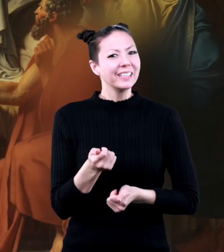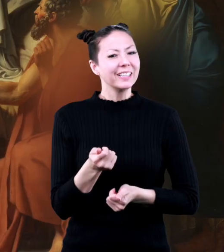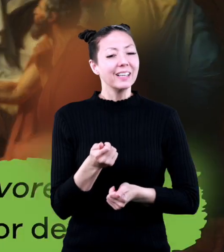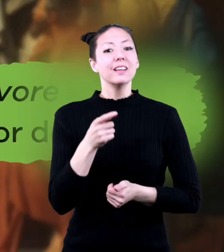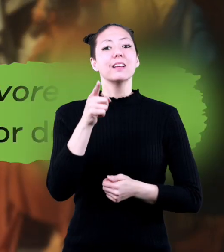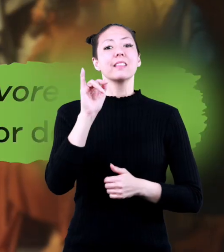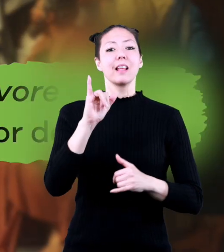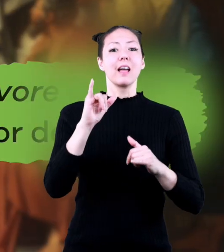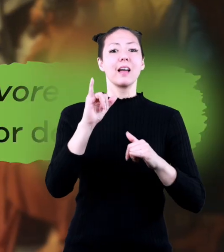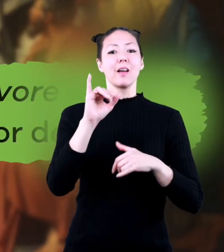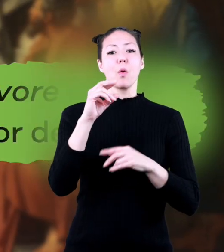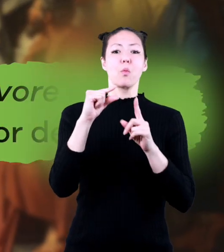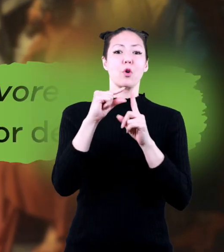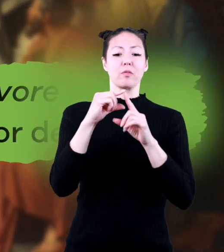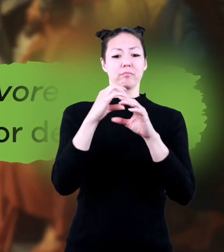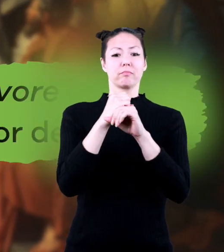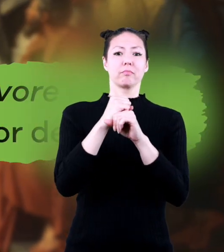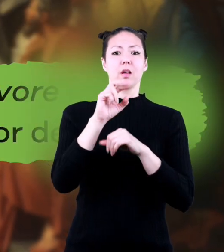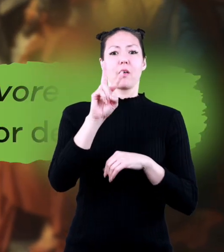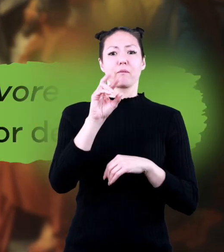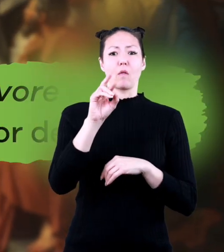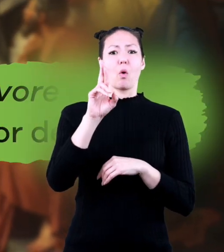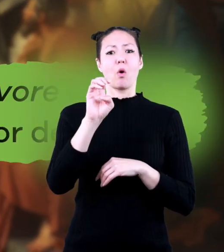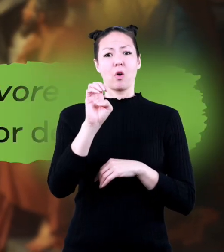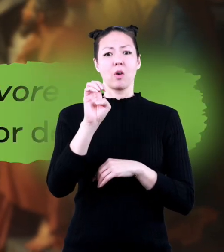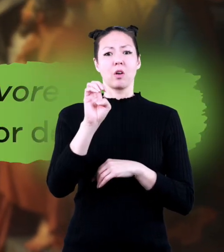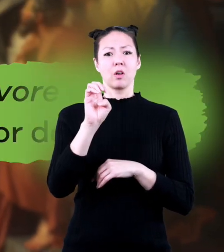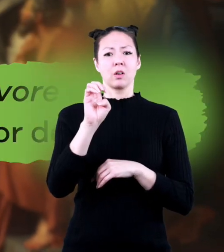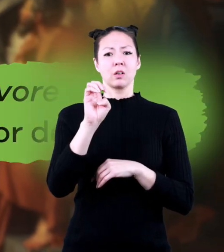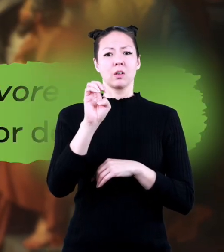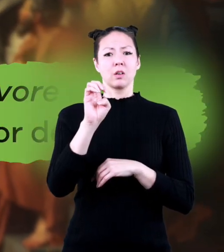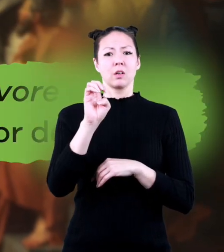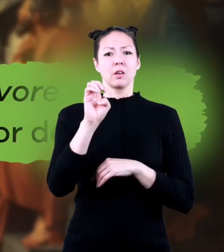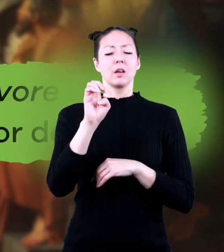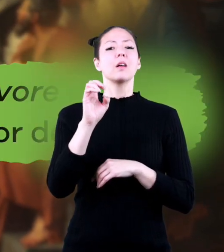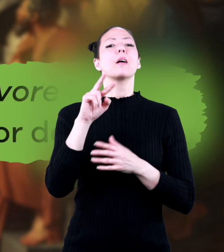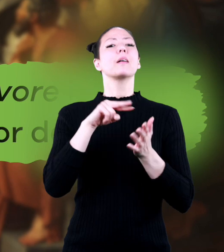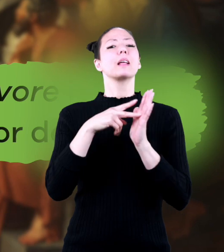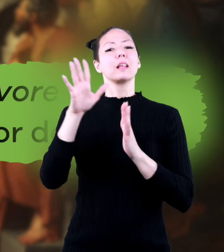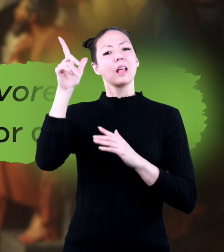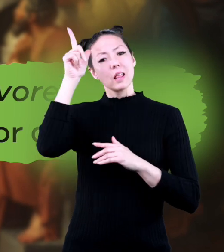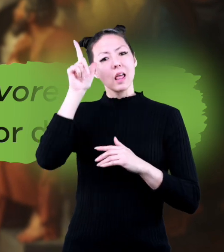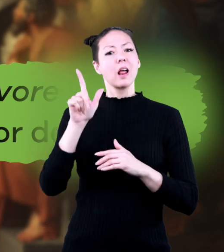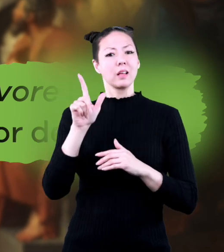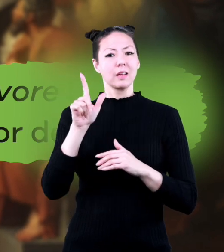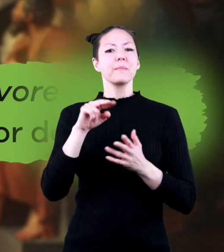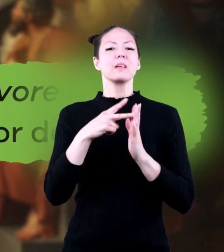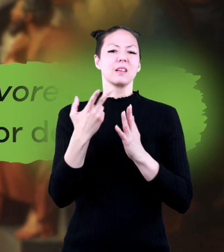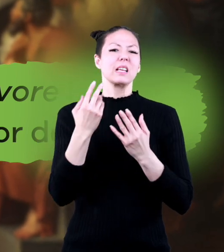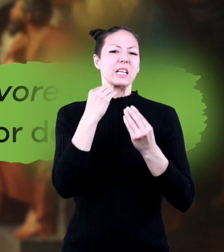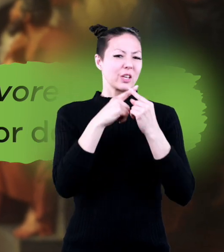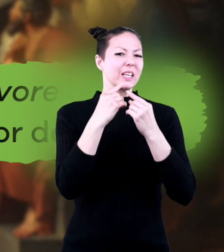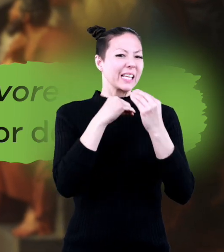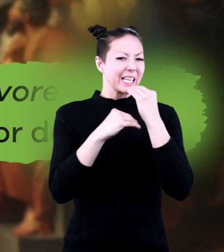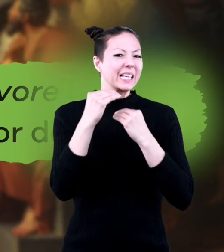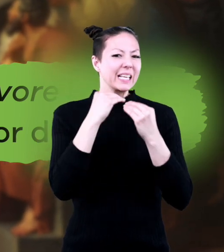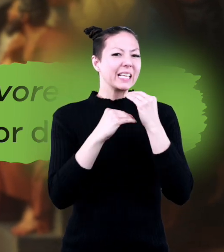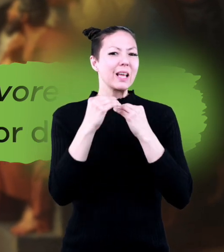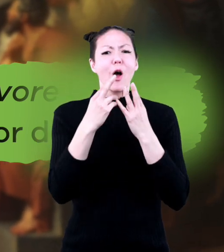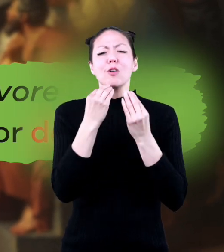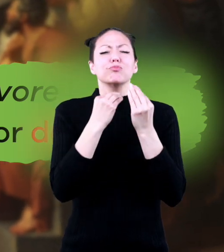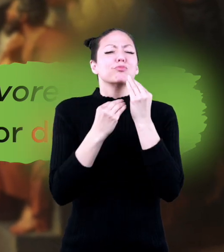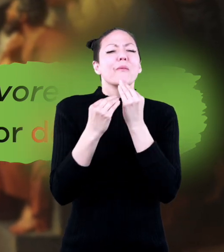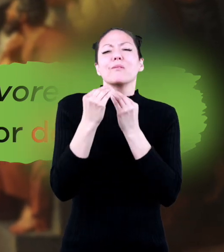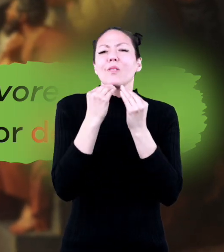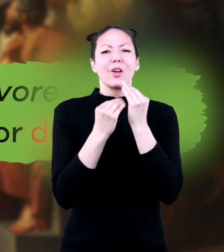fact. The suffix, or end part of the word, vor, is from the Latin word that means to eat